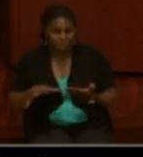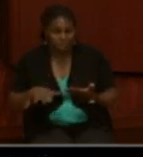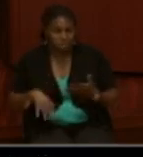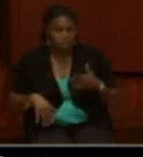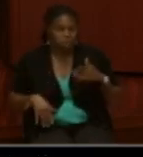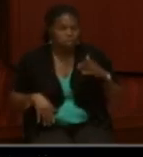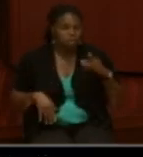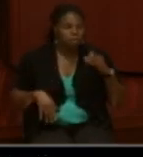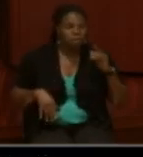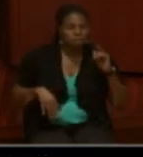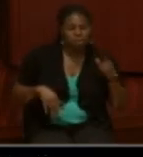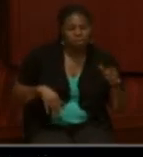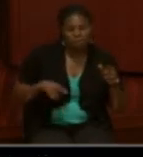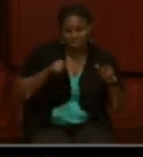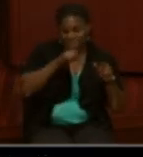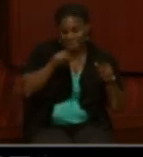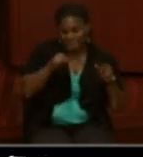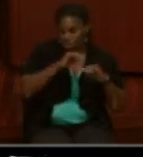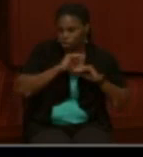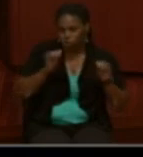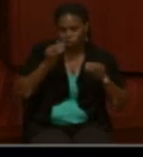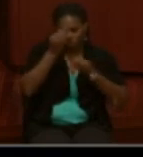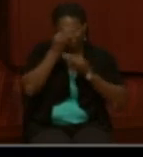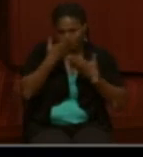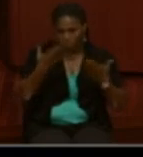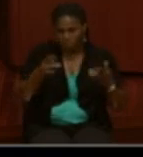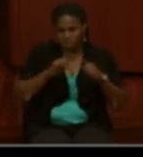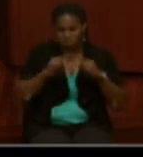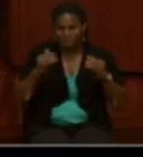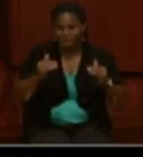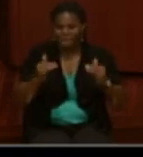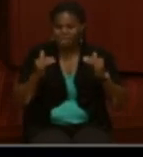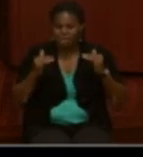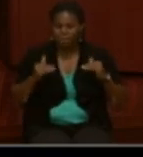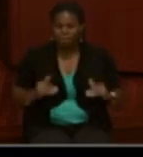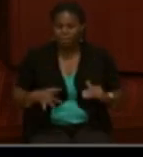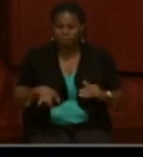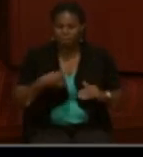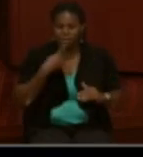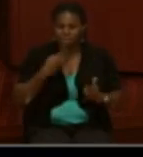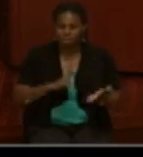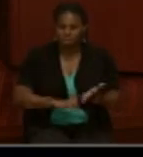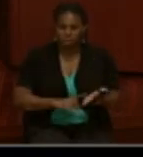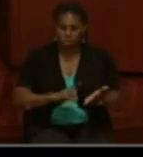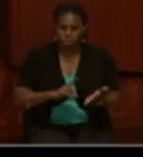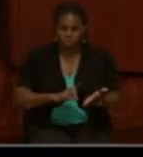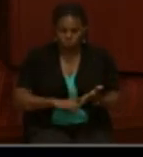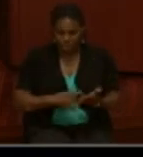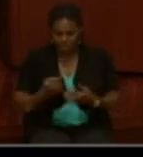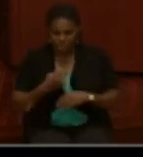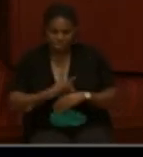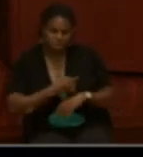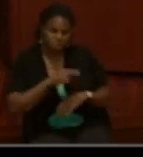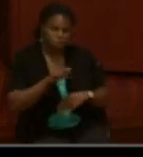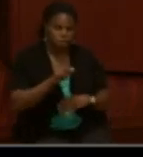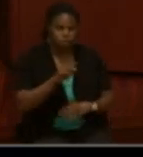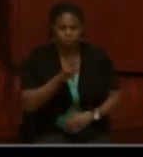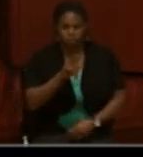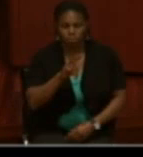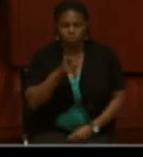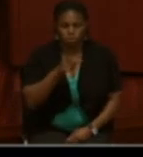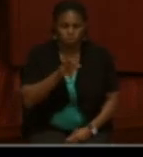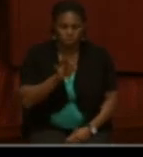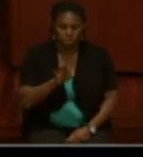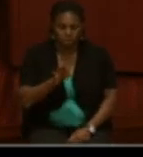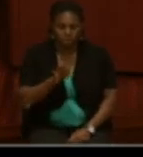provided on either one of those. But at the bottom it says contract dated November 29, 1879.